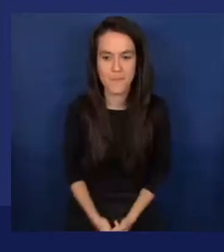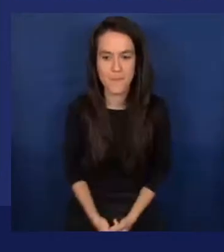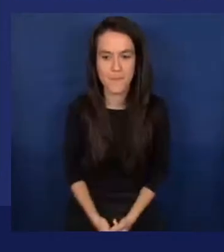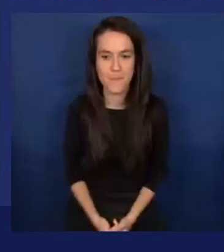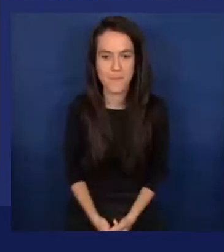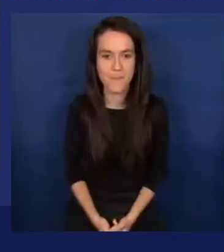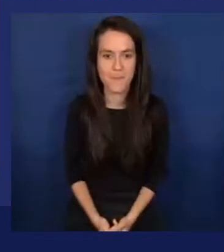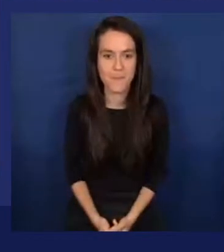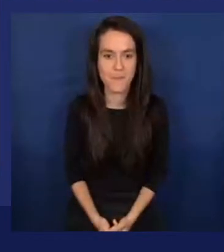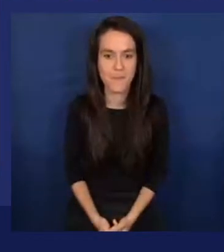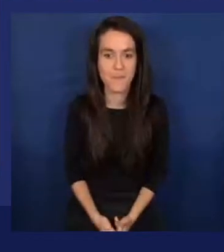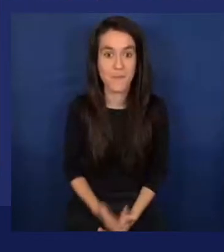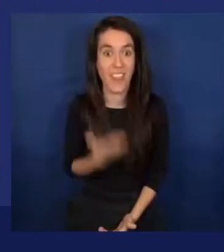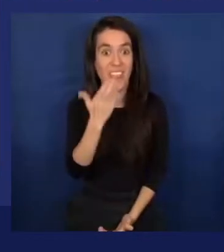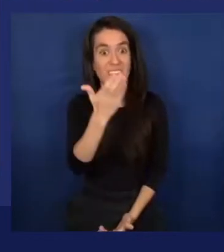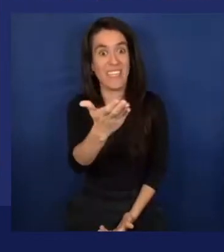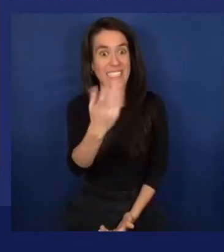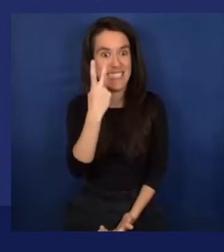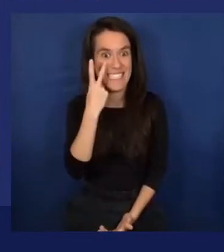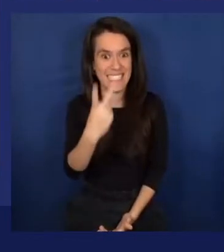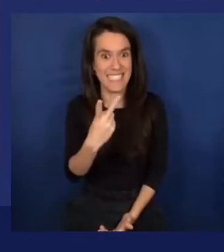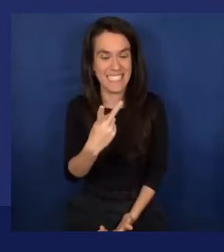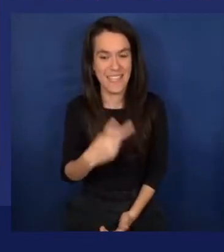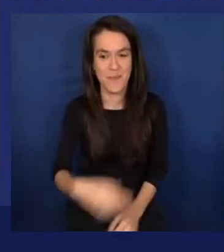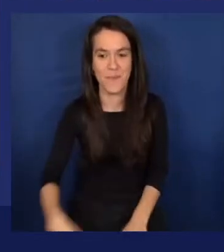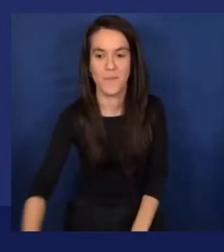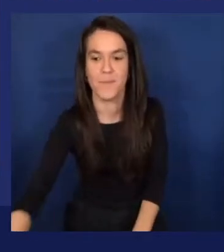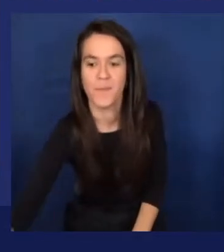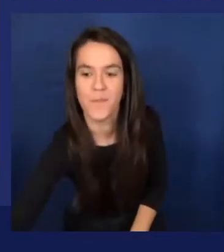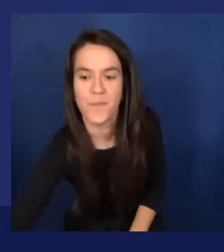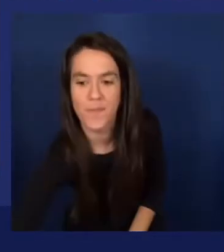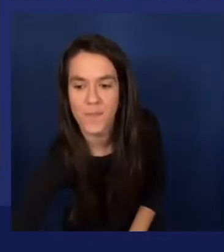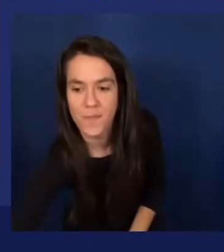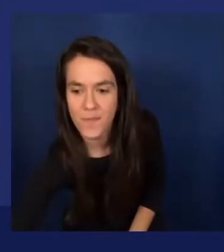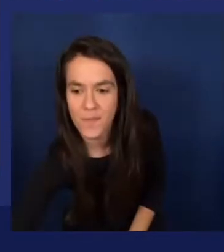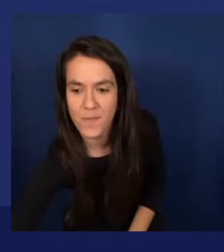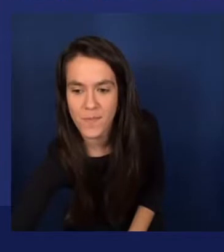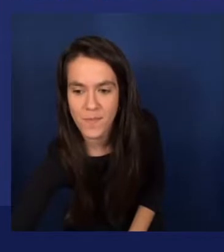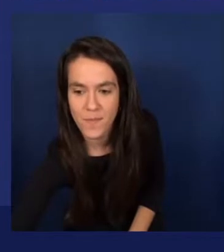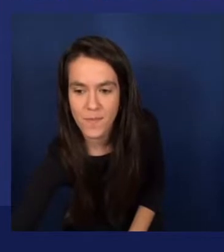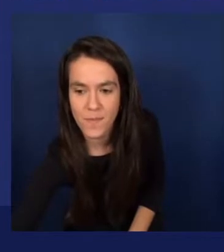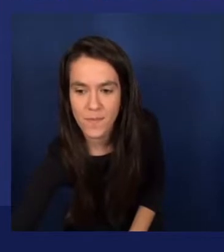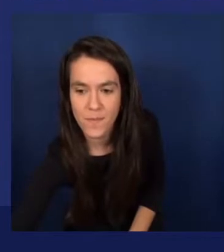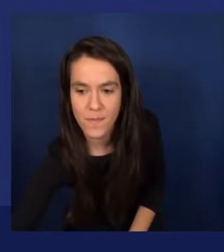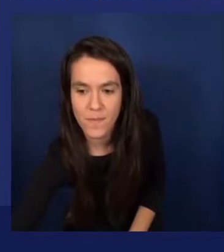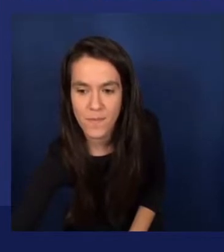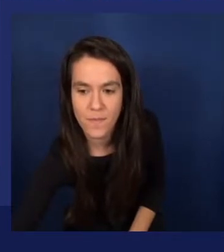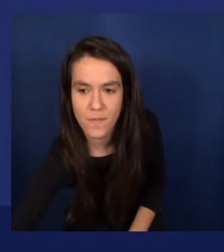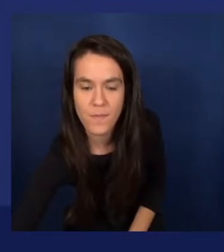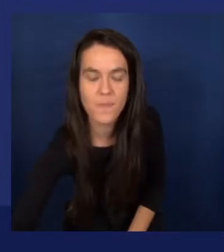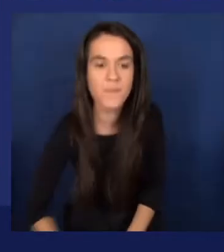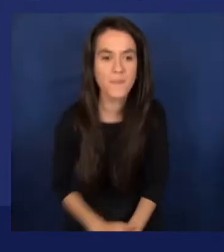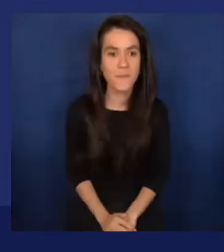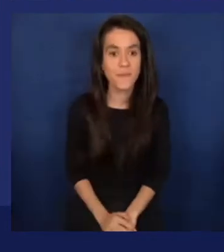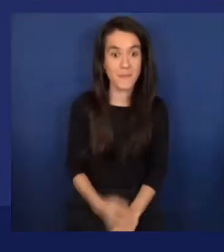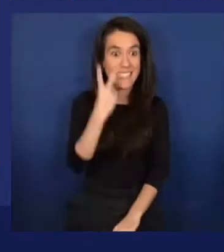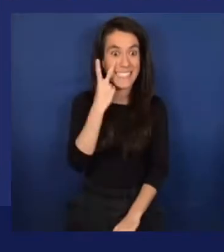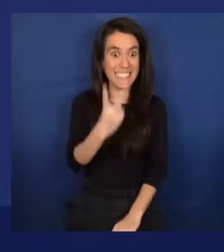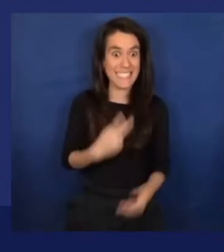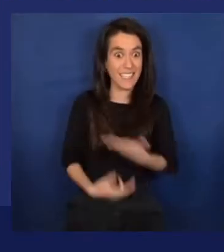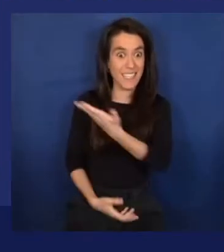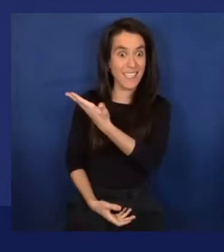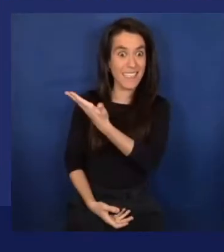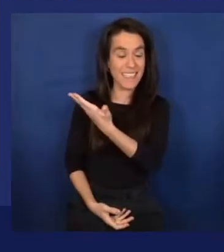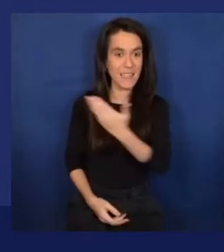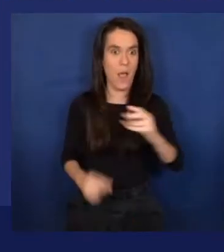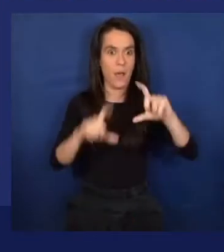other one. This is, so. Yes, perfect. Can you see something? I sure can. At least I can. It looks beautiful.